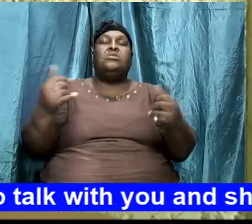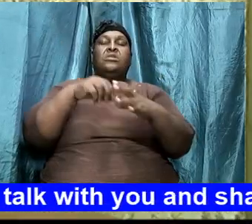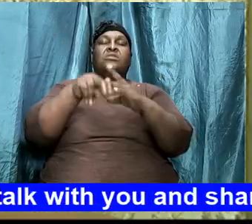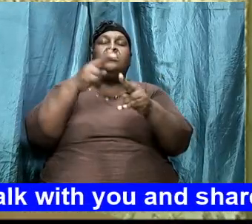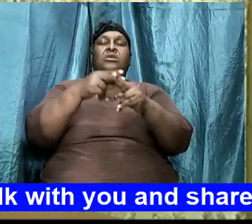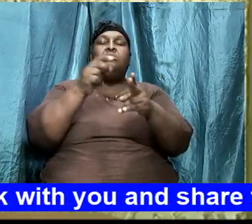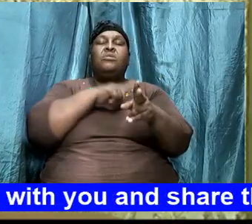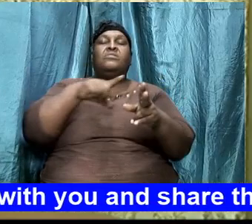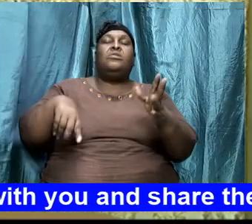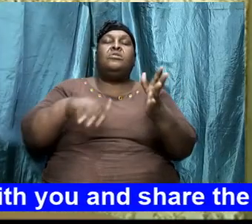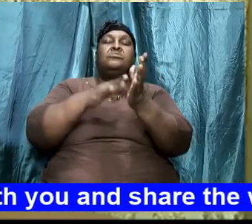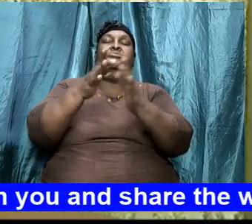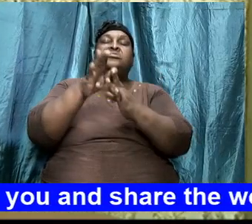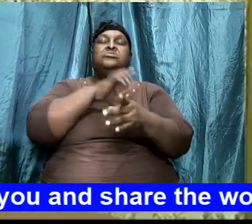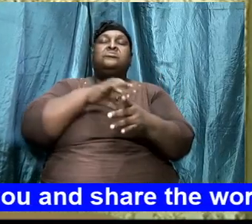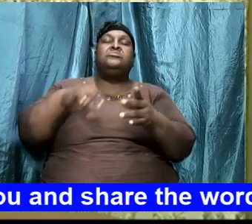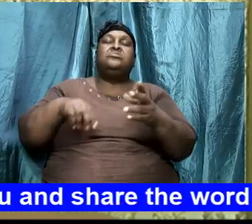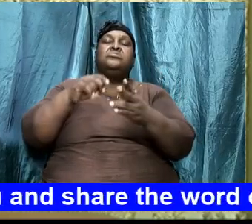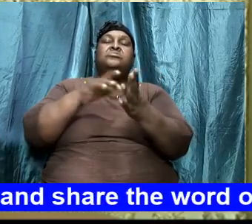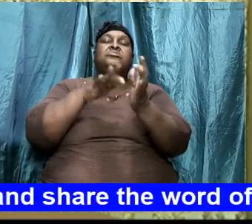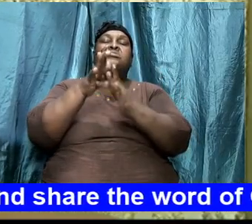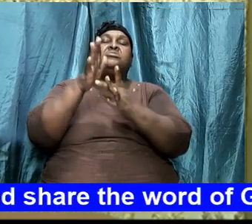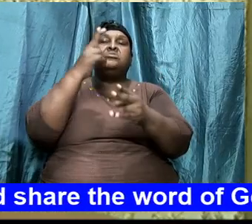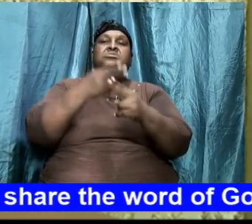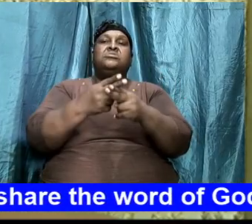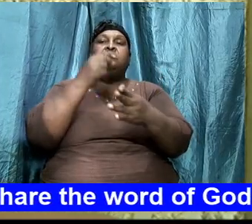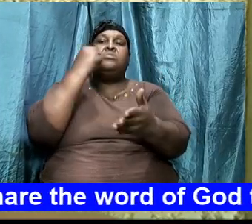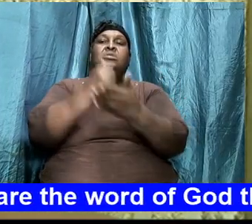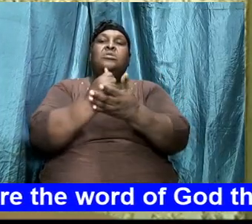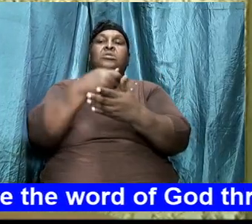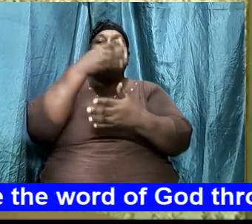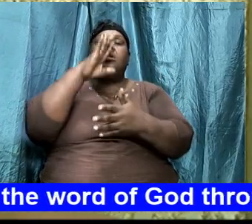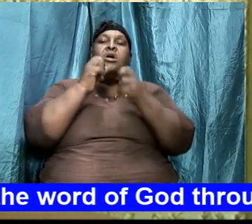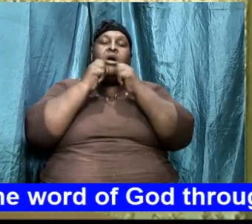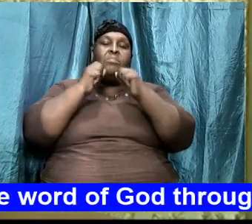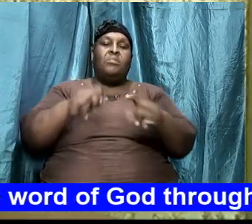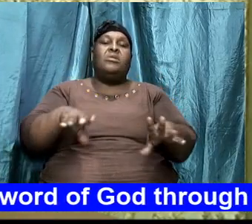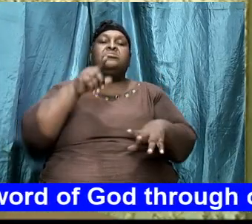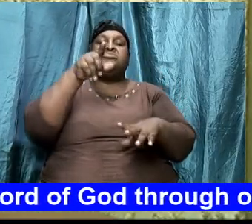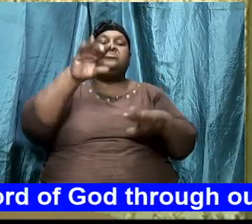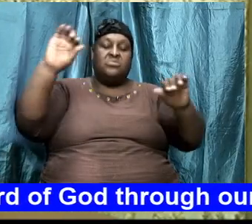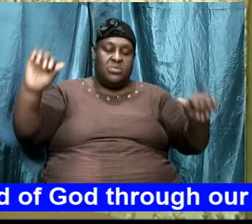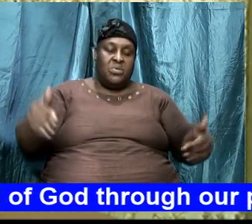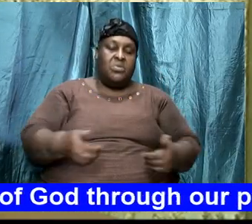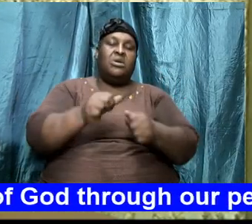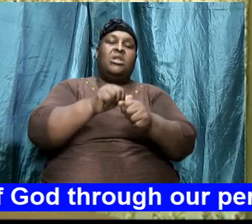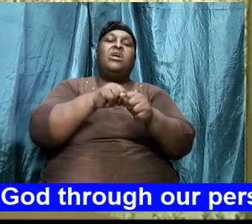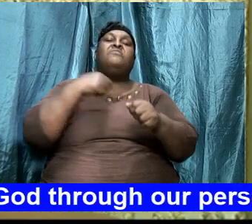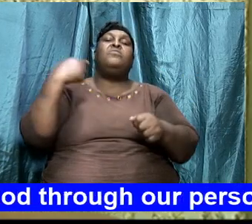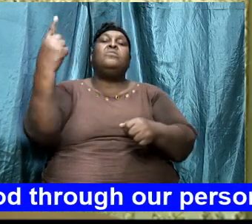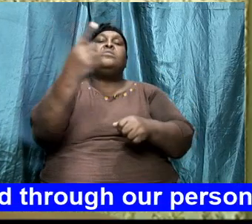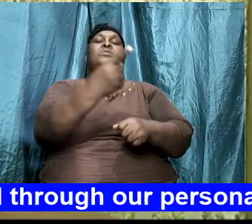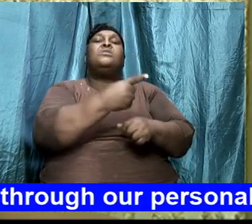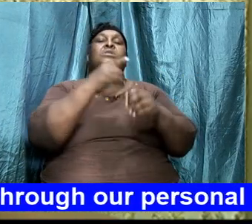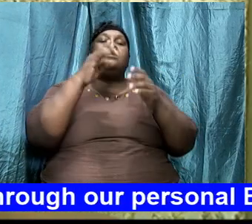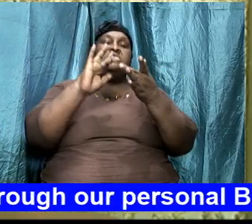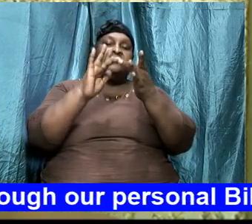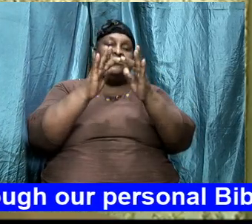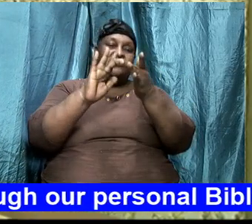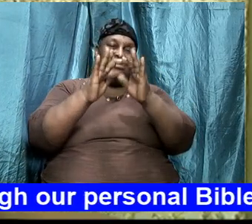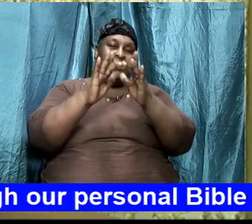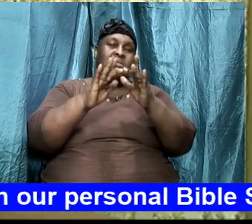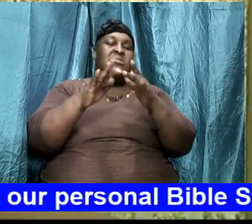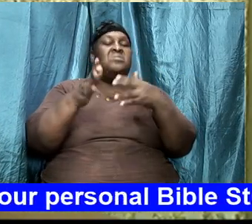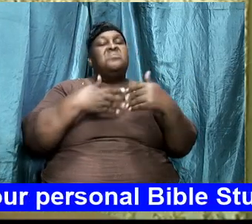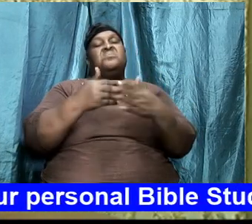Christ Jesus name Amen God bless you I greet everyone again streaming whether it's